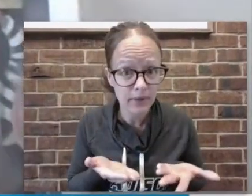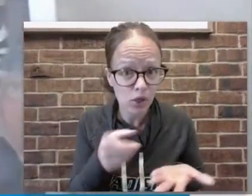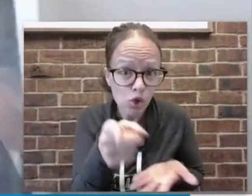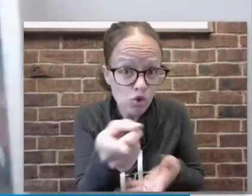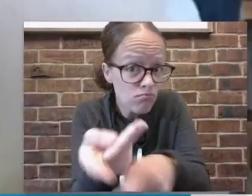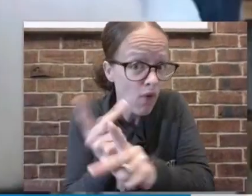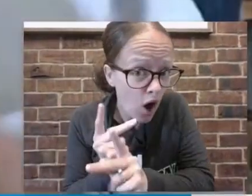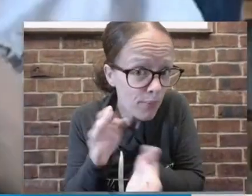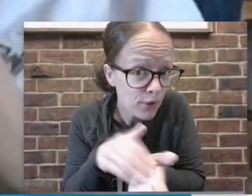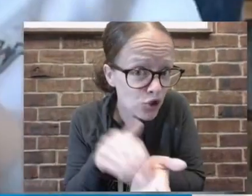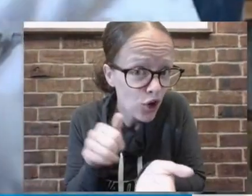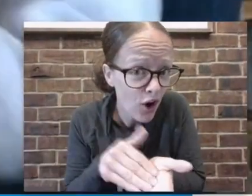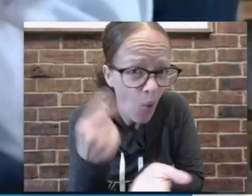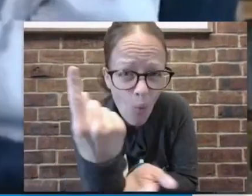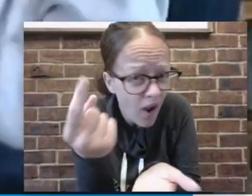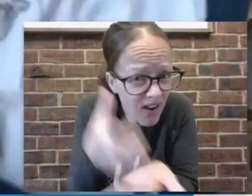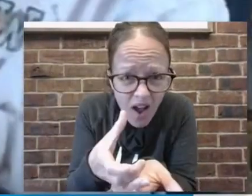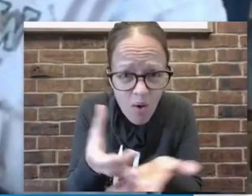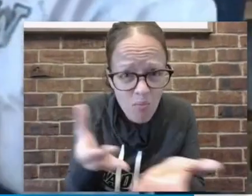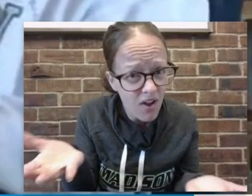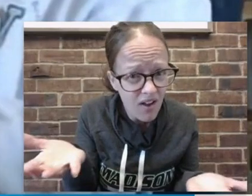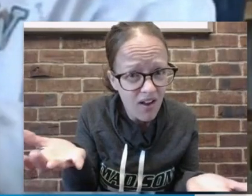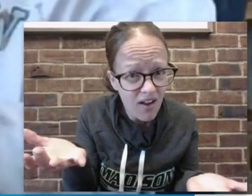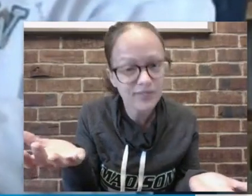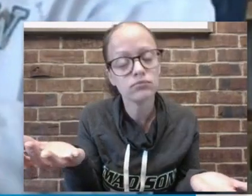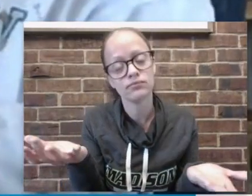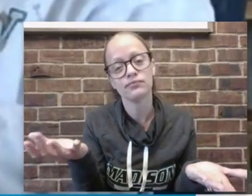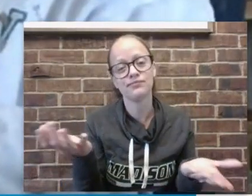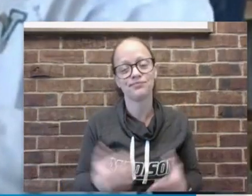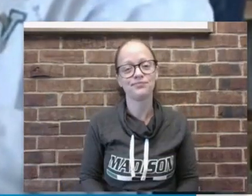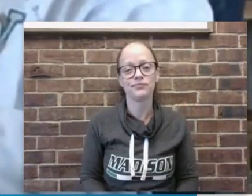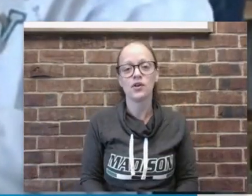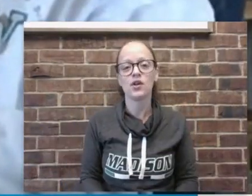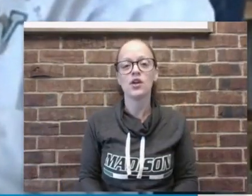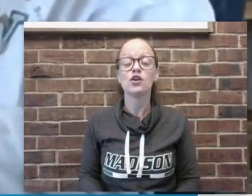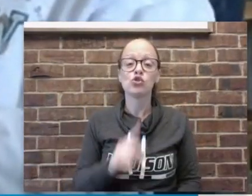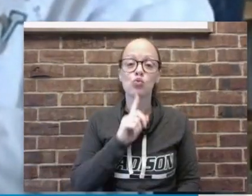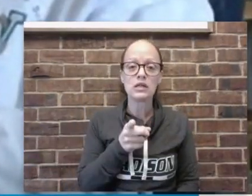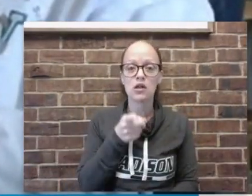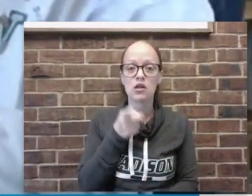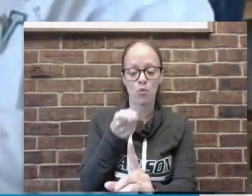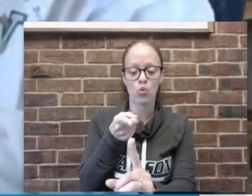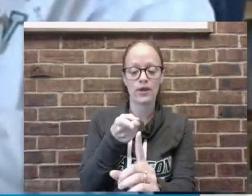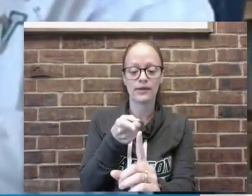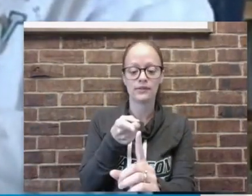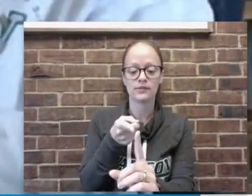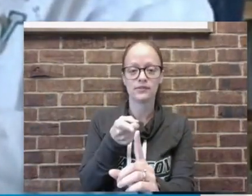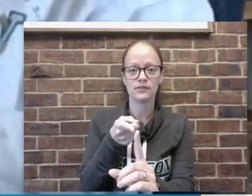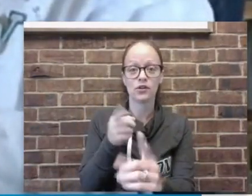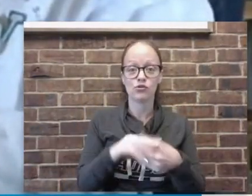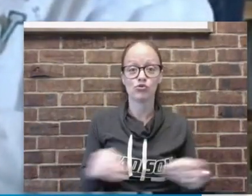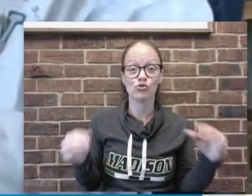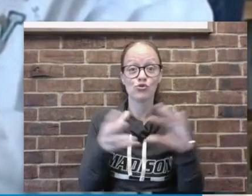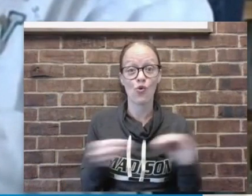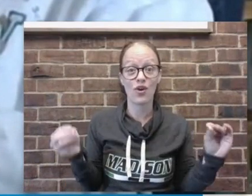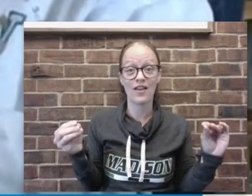a cup of sugar so as you can see there's always two sides to the story so as you're